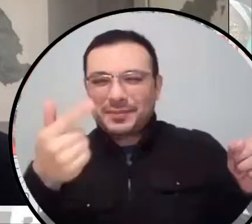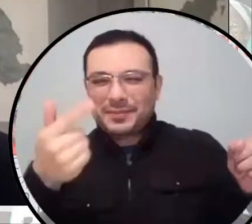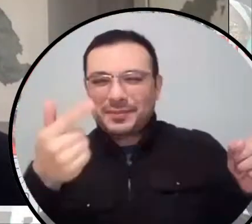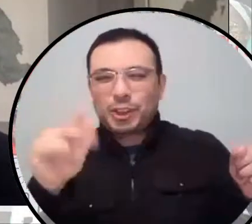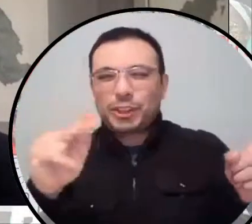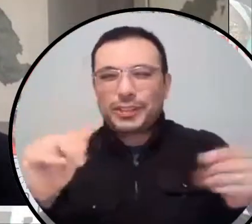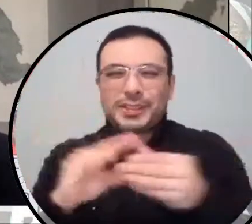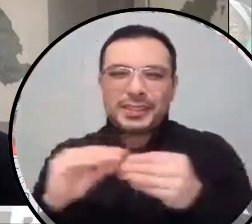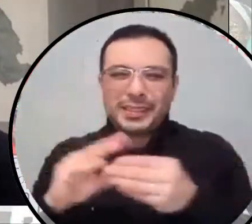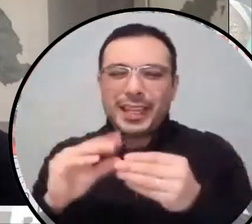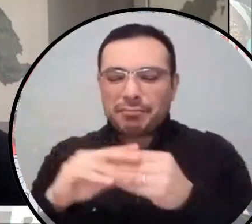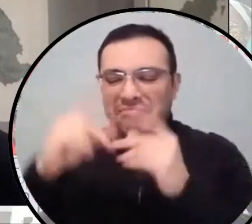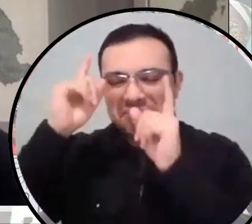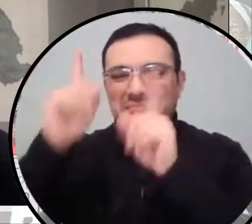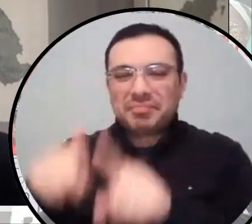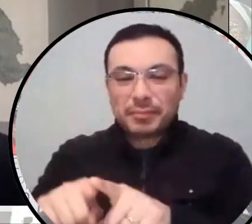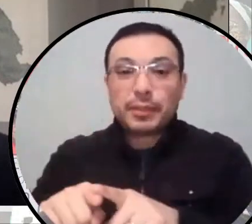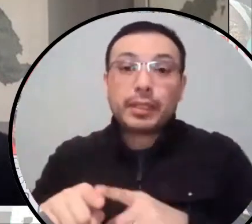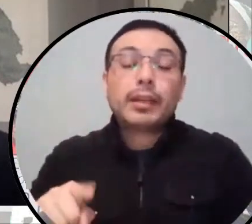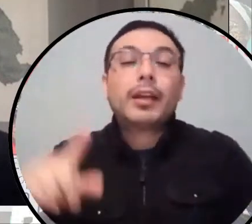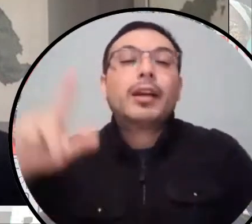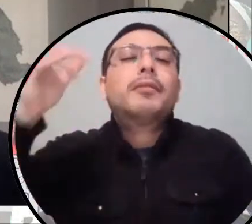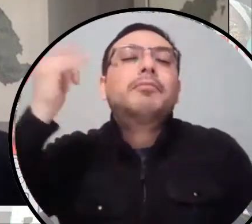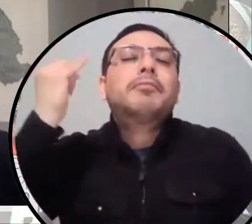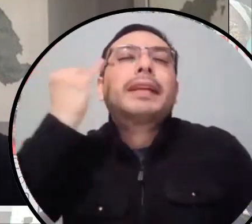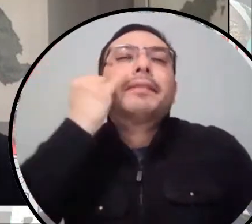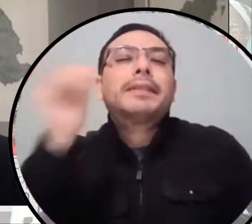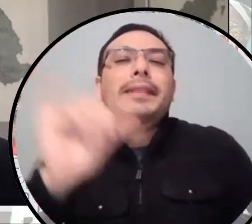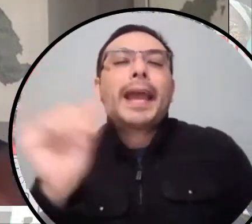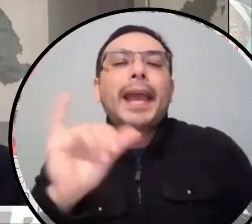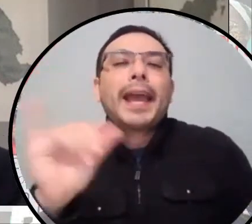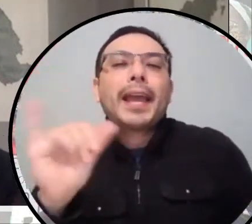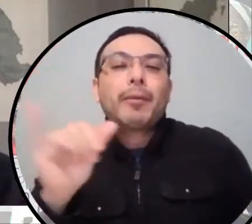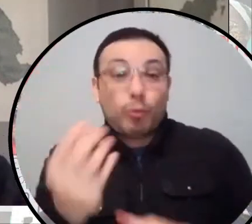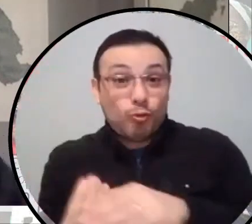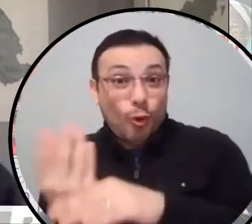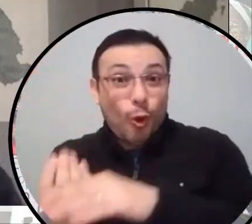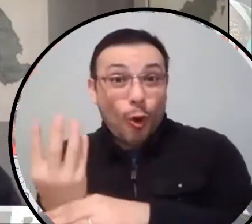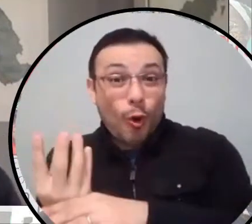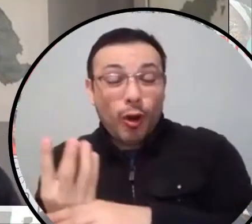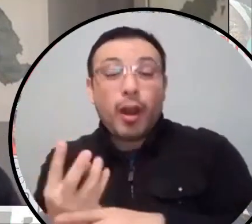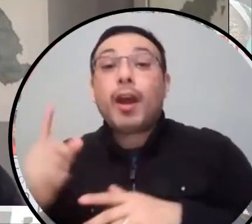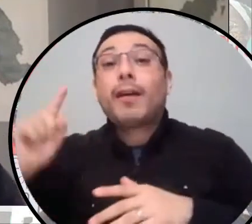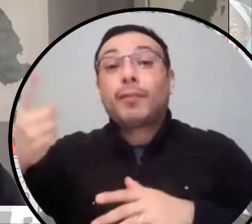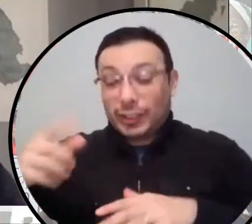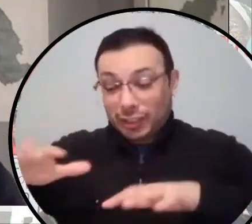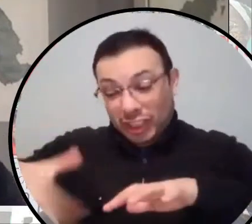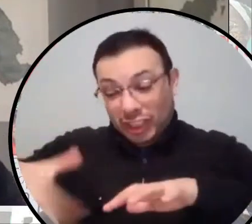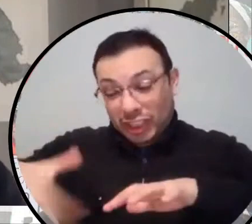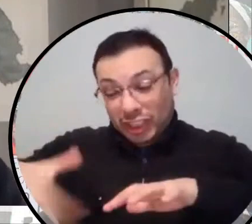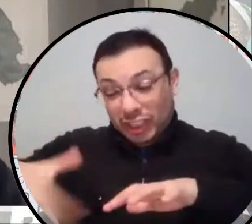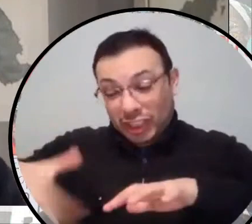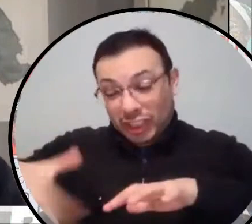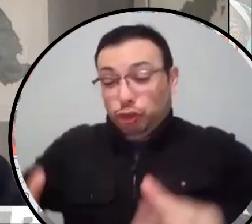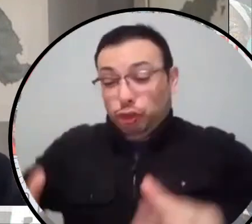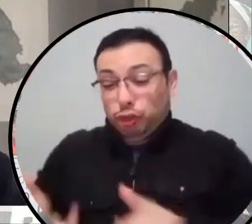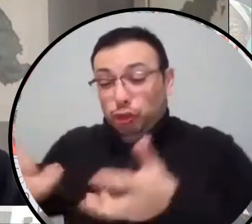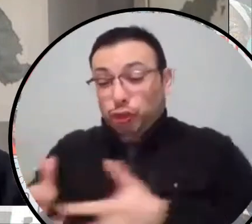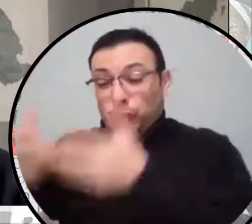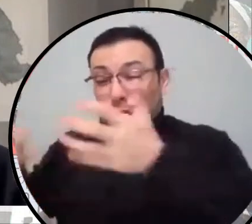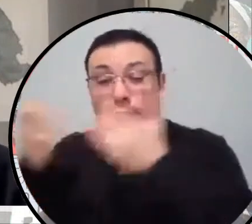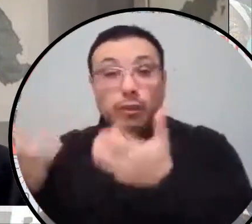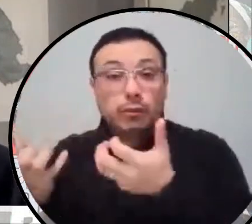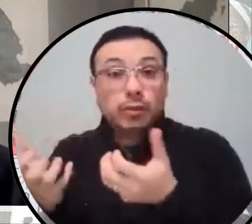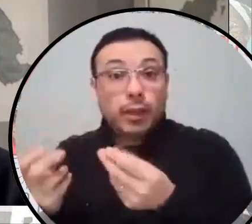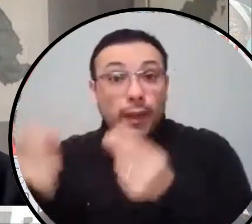and try to create the right conditions for a long time. And you don't know when things might pop off and become more widely popular, but when you do,